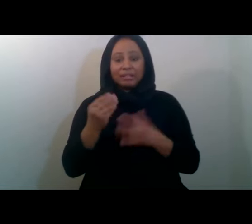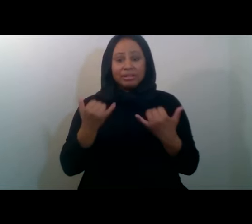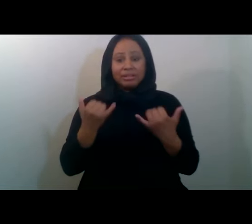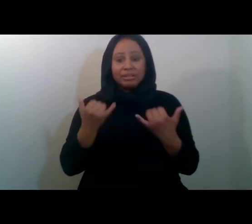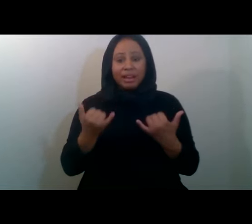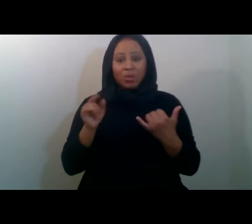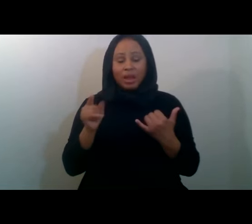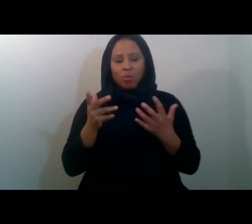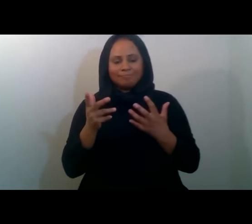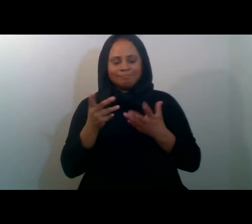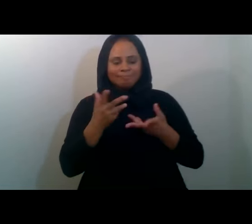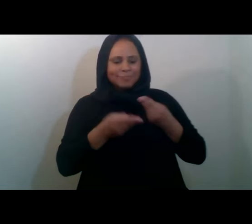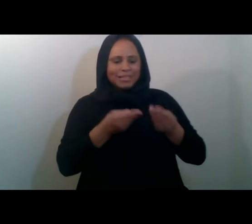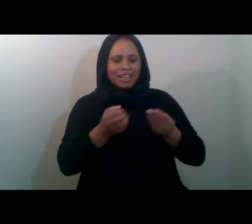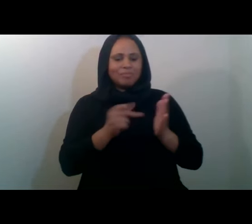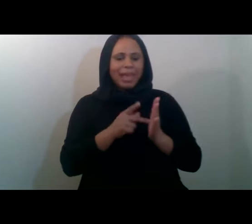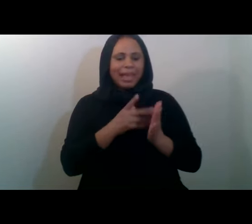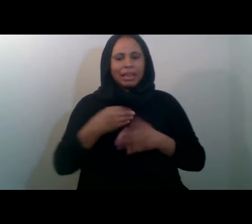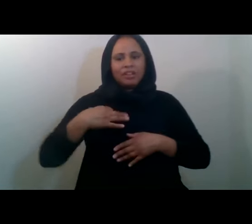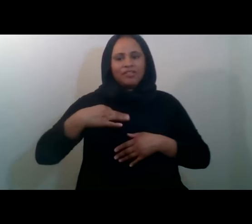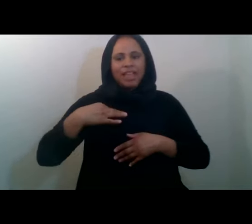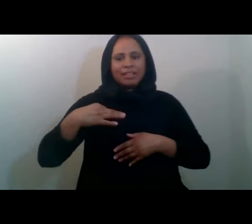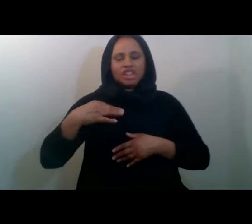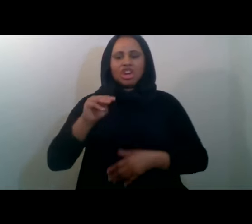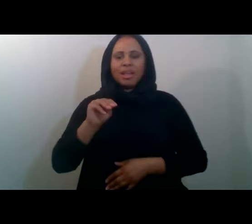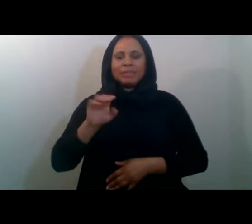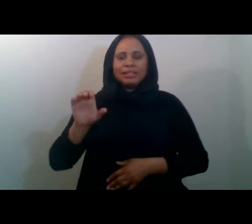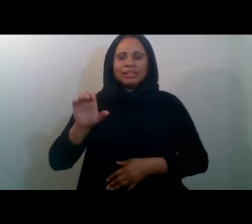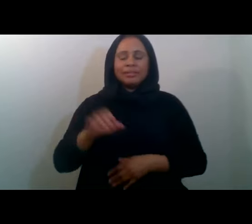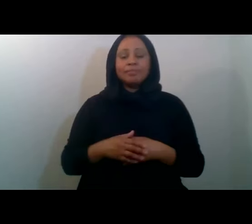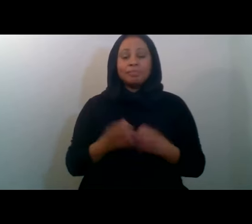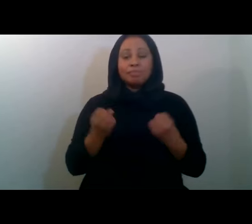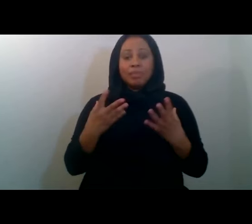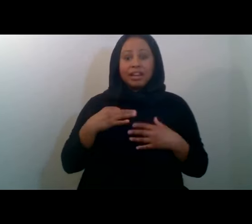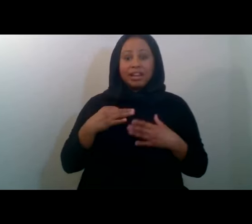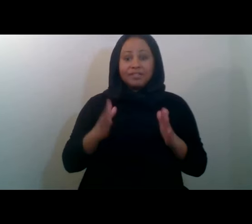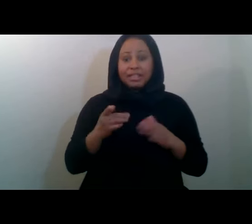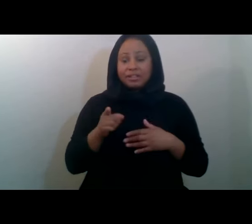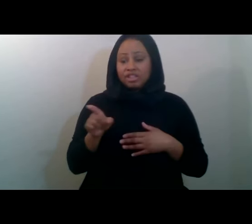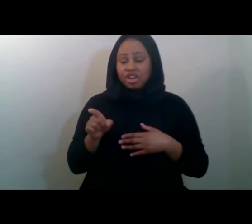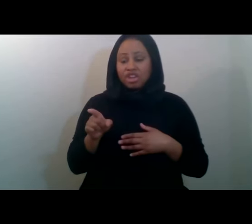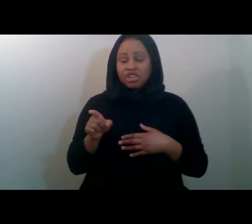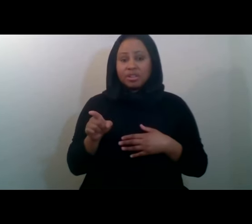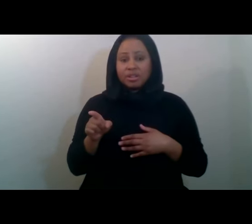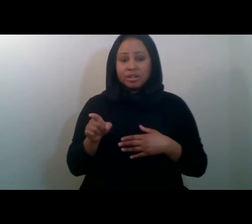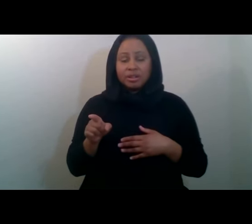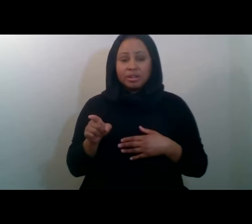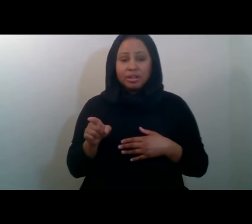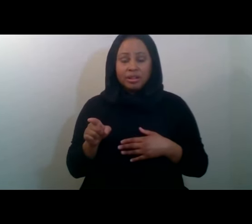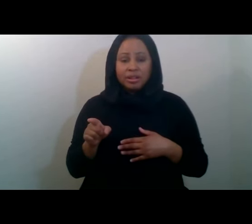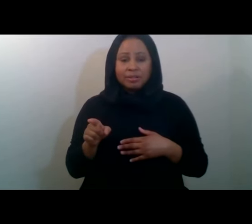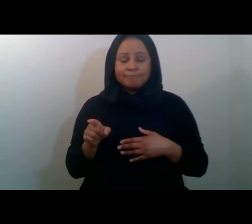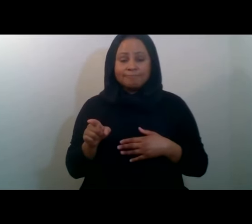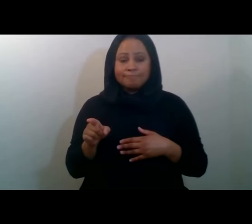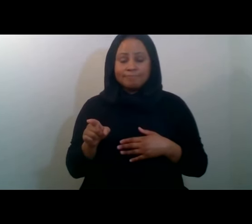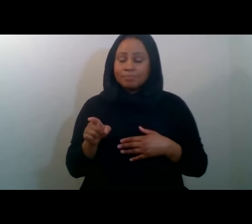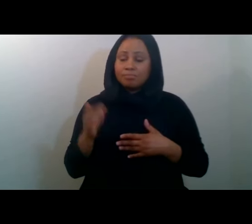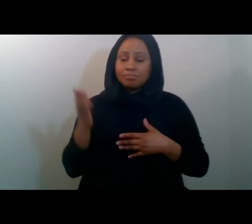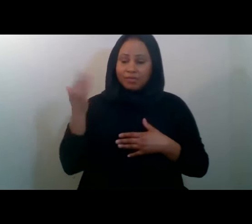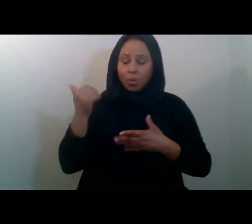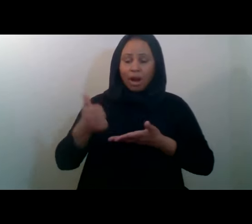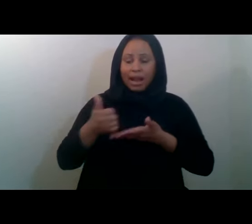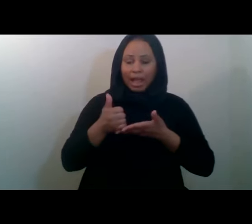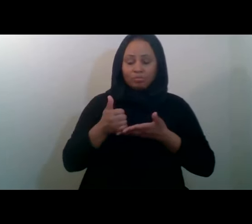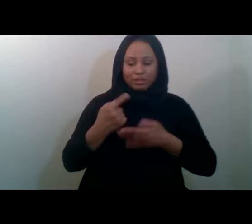our volunteers, our volunteers that are the musallis in the community that have helped us with not